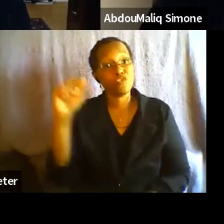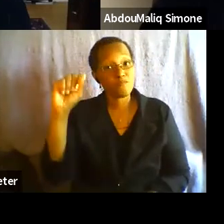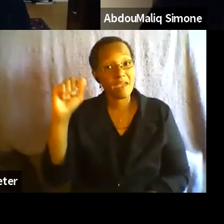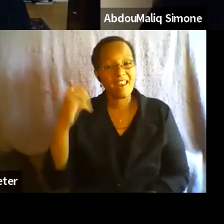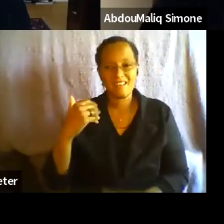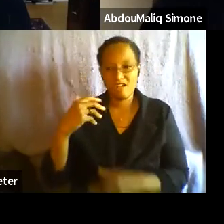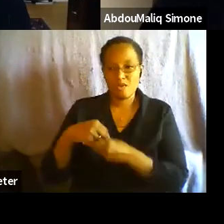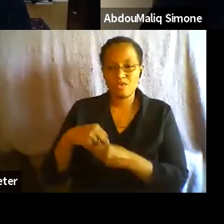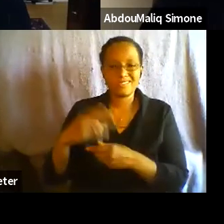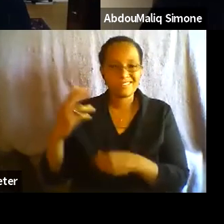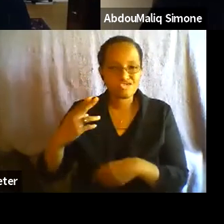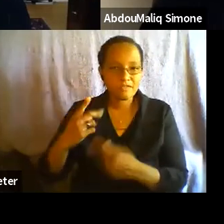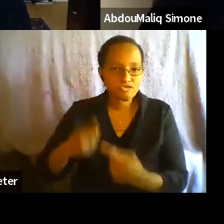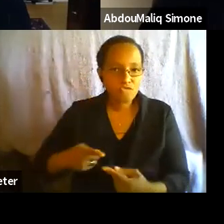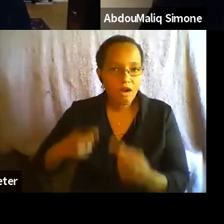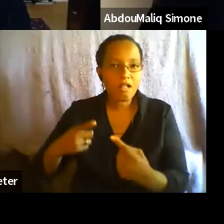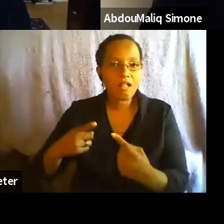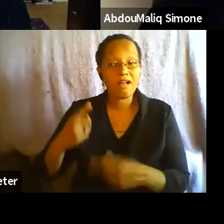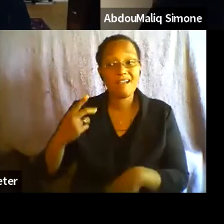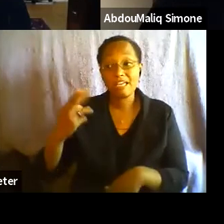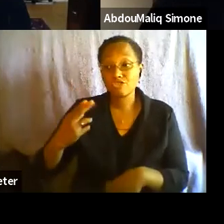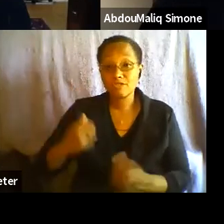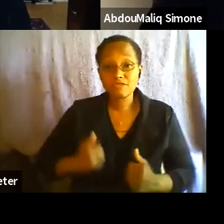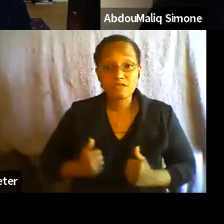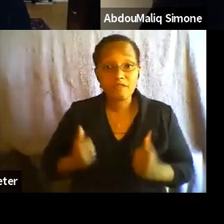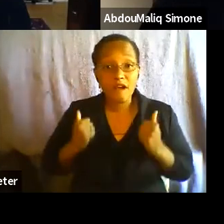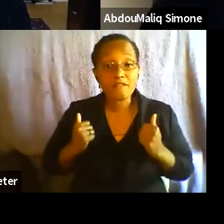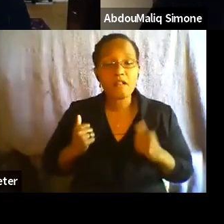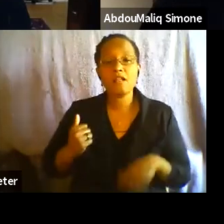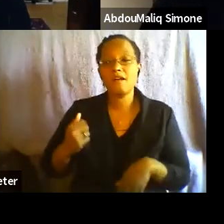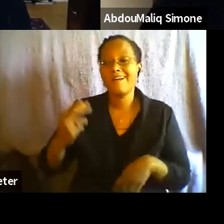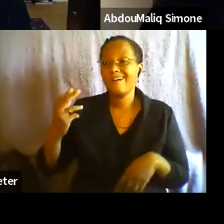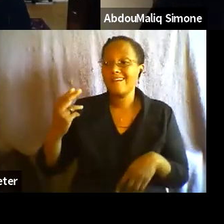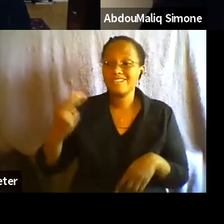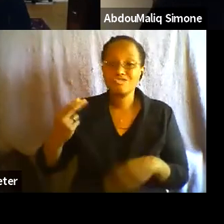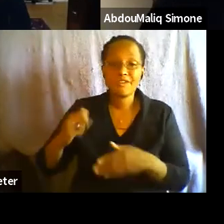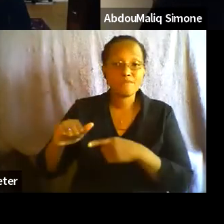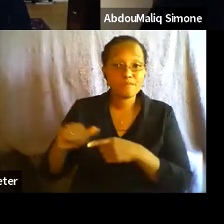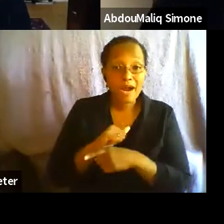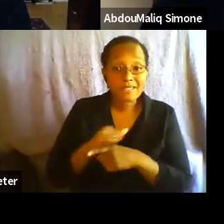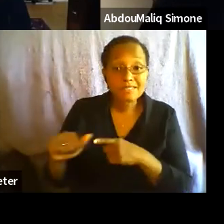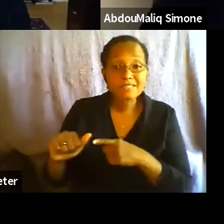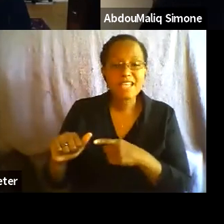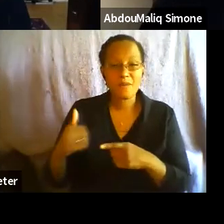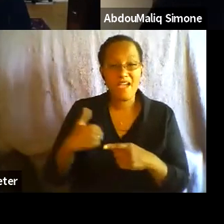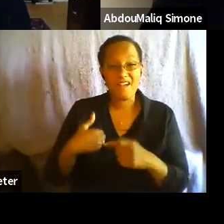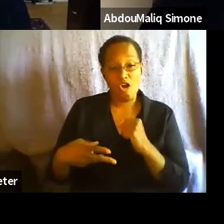survival and struggle and praxis and an archive of resistance. Um, so some of the incredible work that